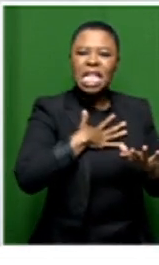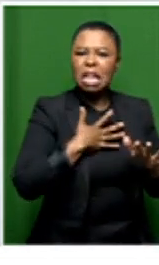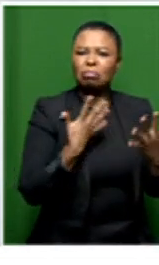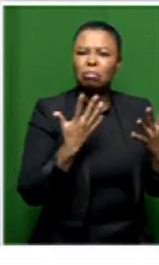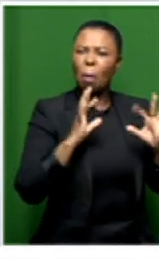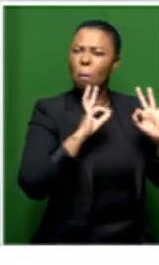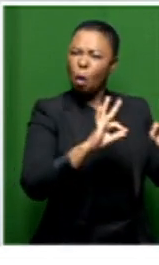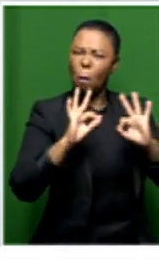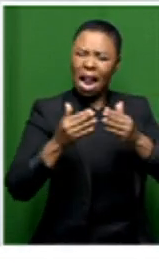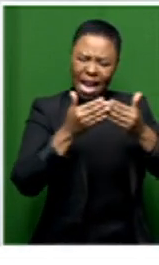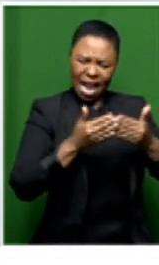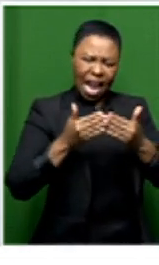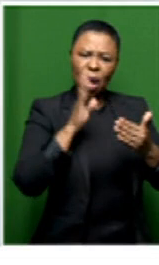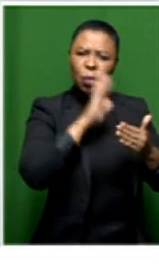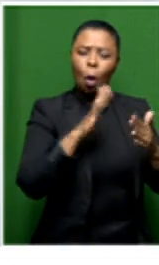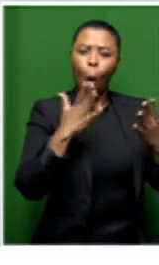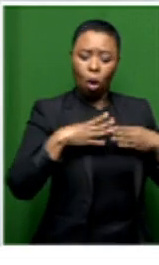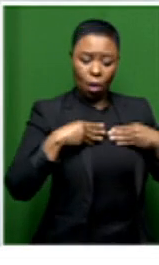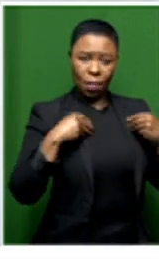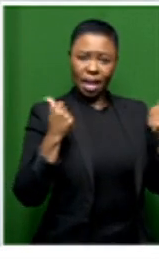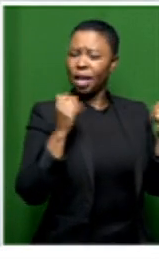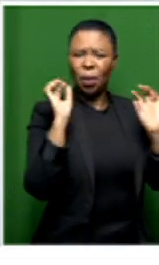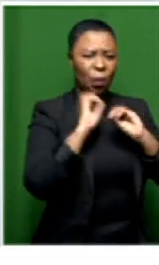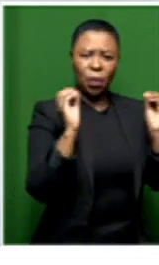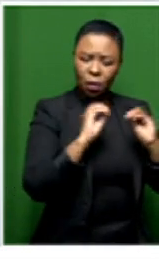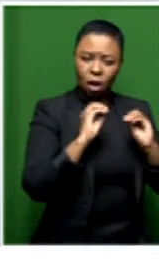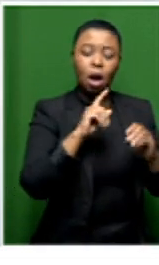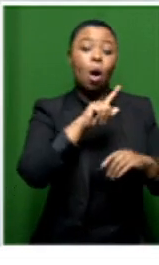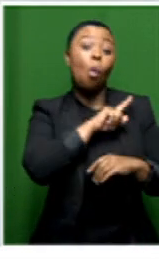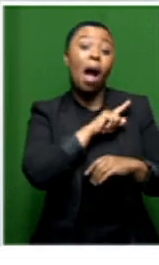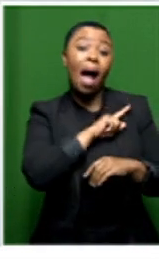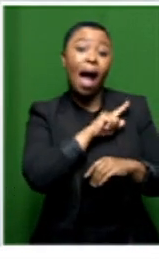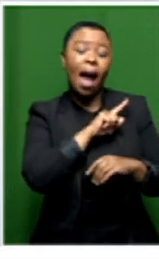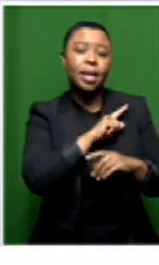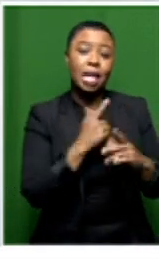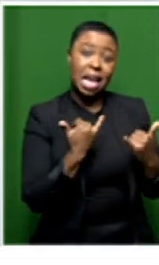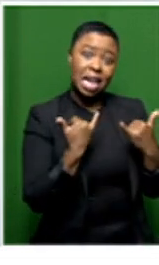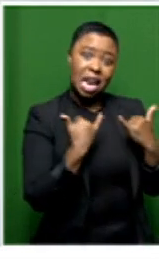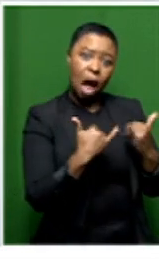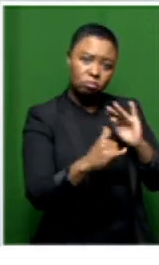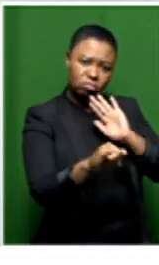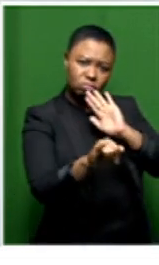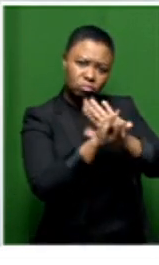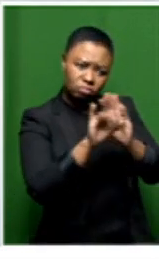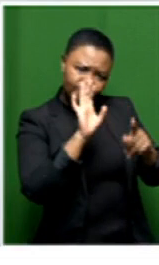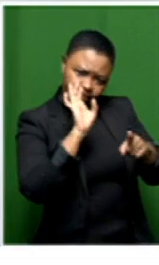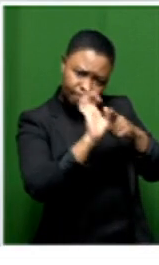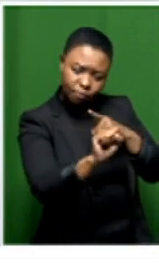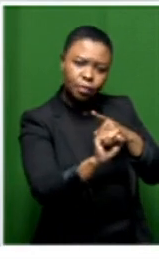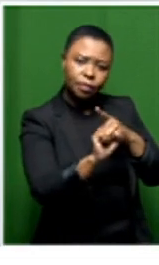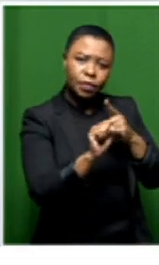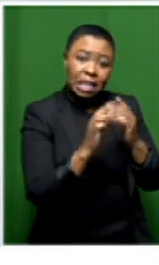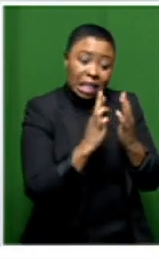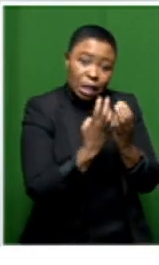cared for or heard is mainly because there are no current diagnostic tools for